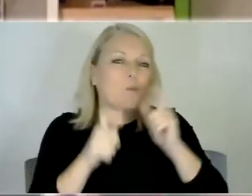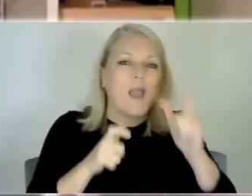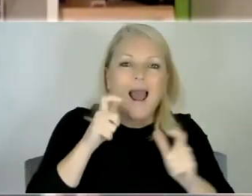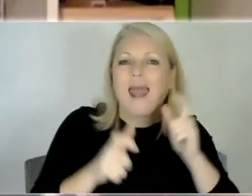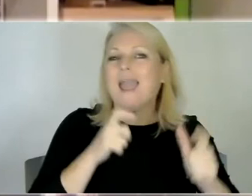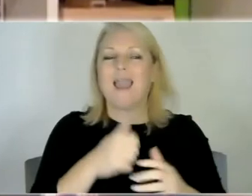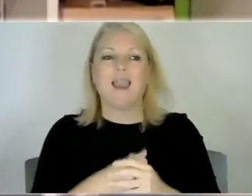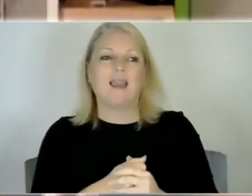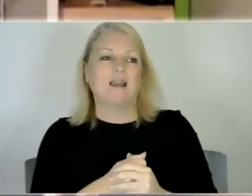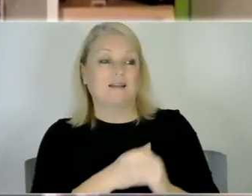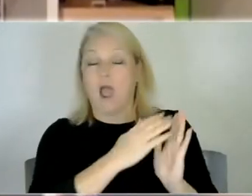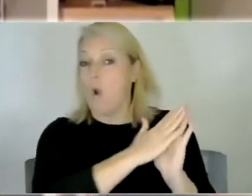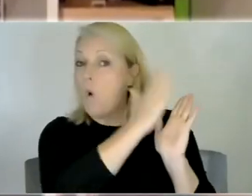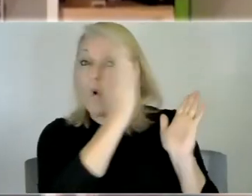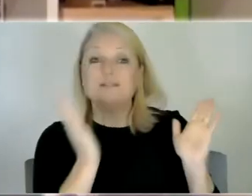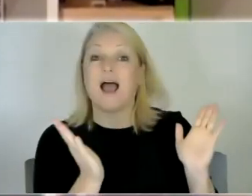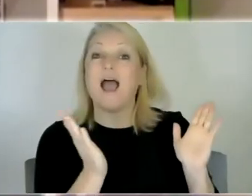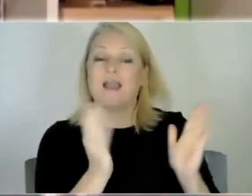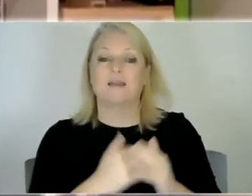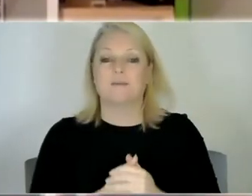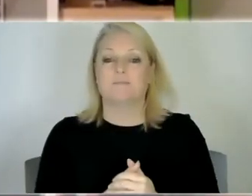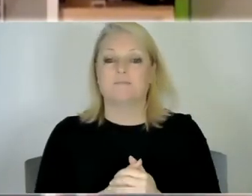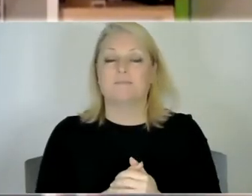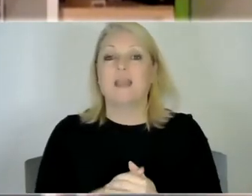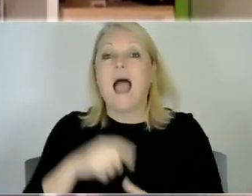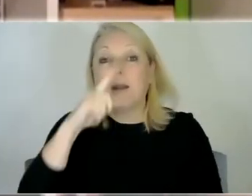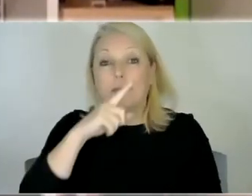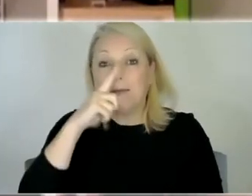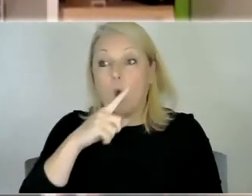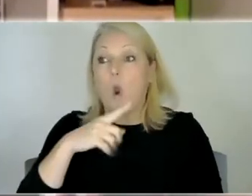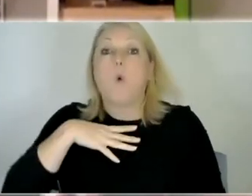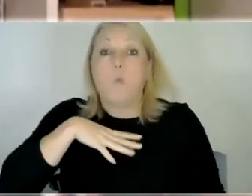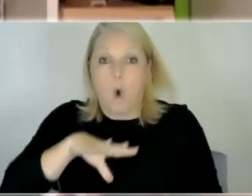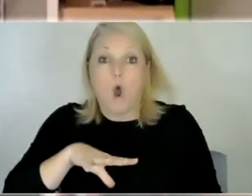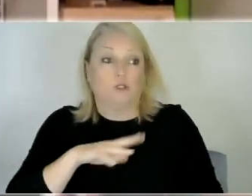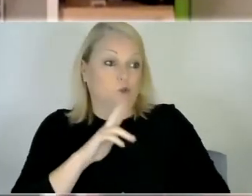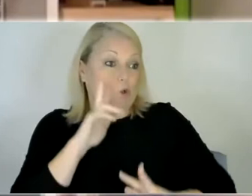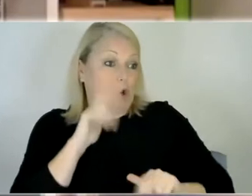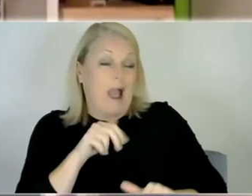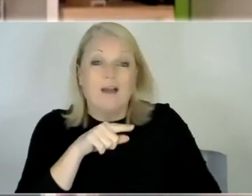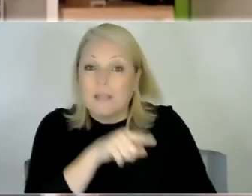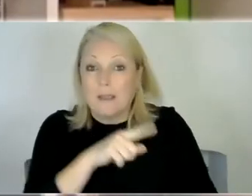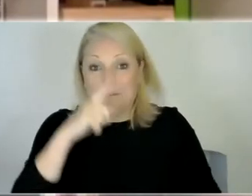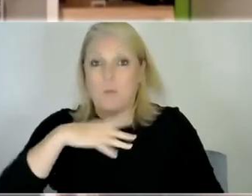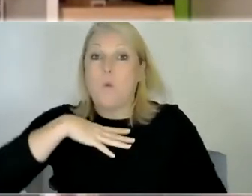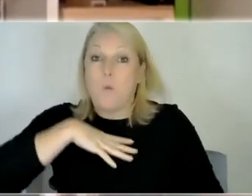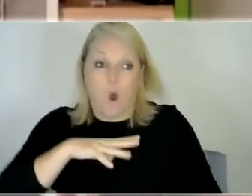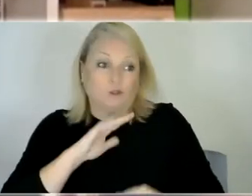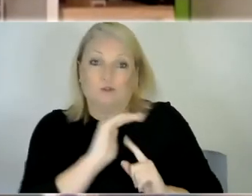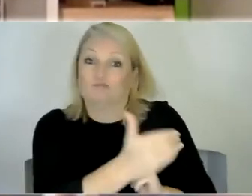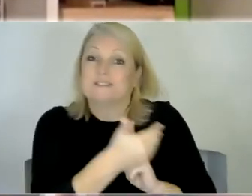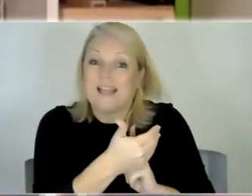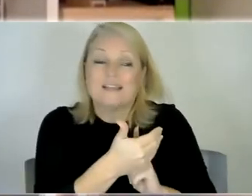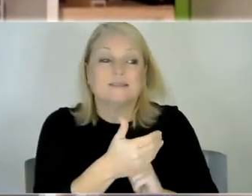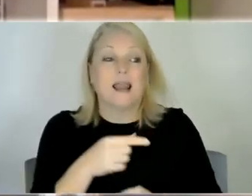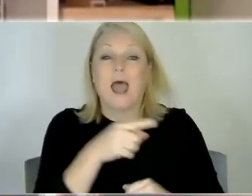he seems to have this effect on people that people just want to care for him and love him and and you know he gives you one smile when people